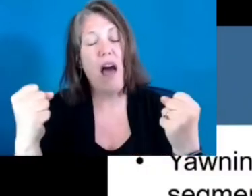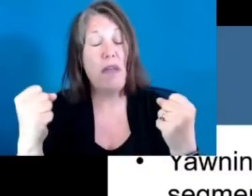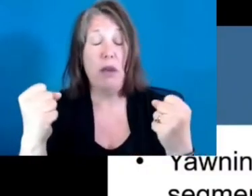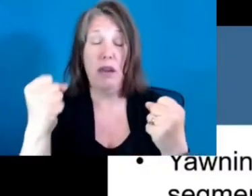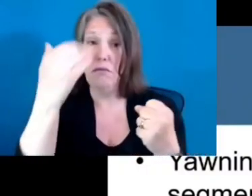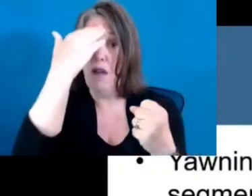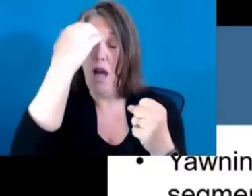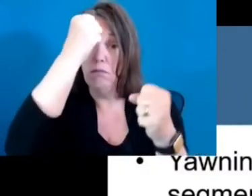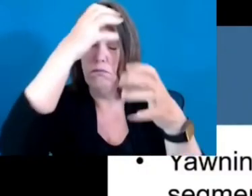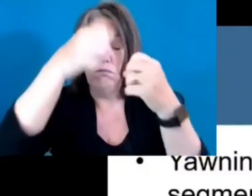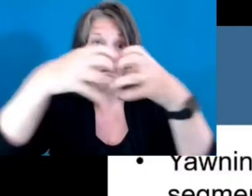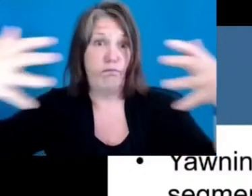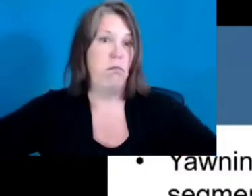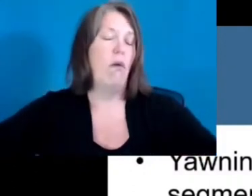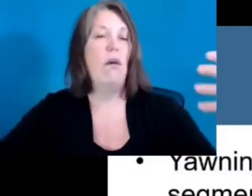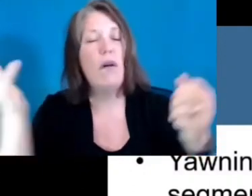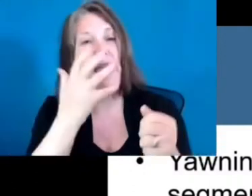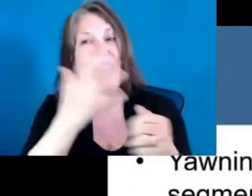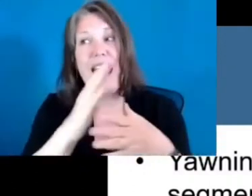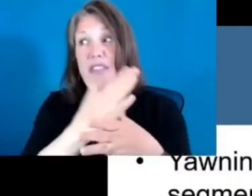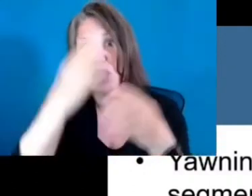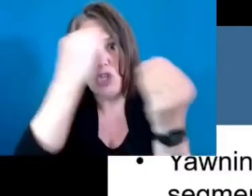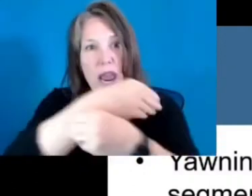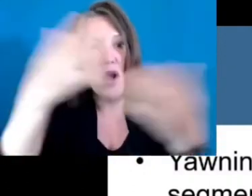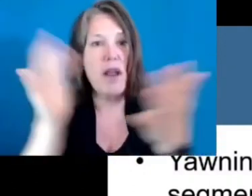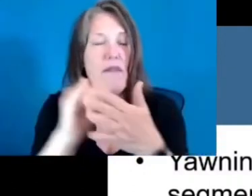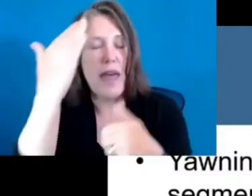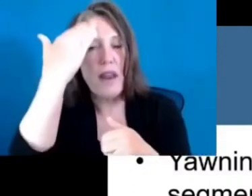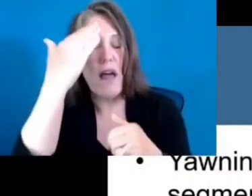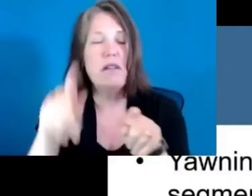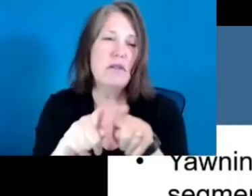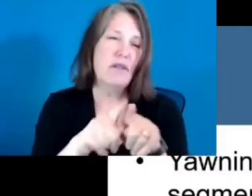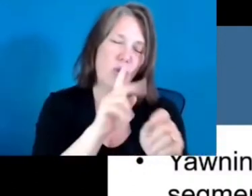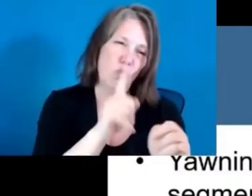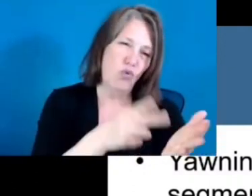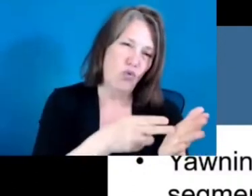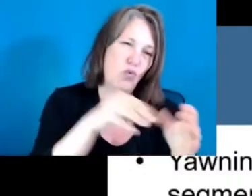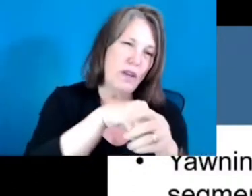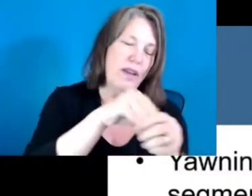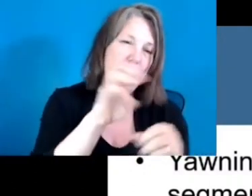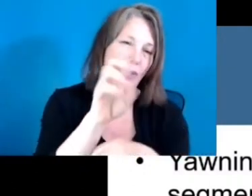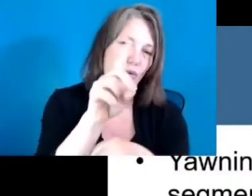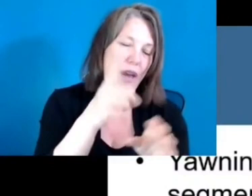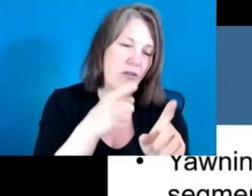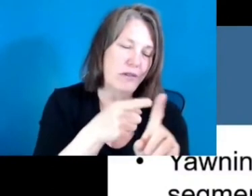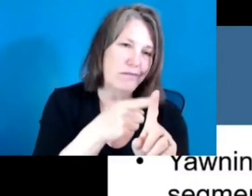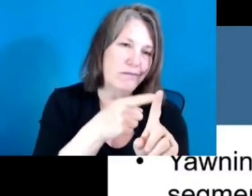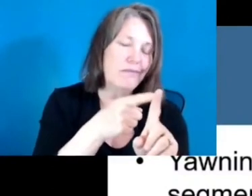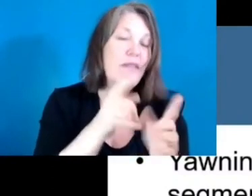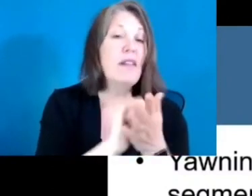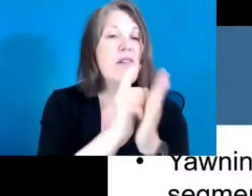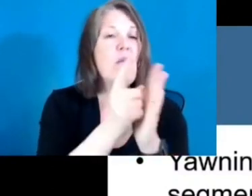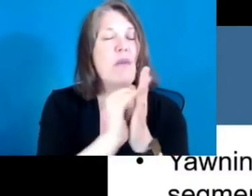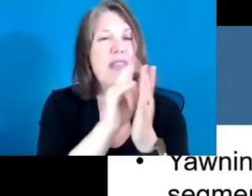the same thing is true in education. And these are moments that really trigger a renaissance in the way people behave with one